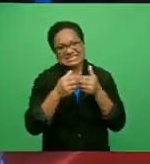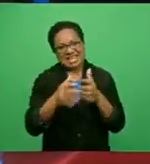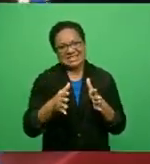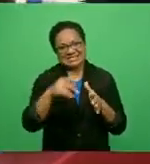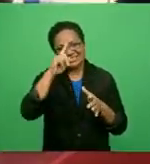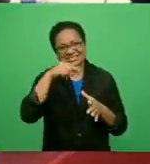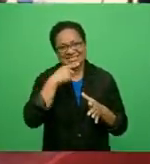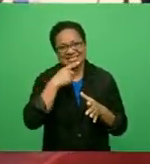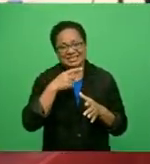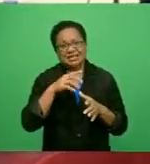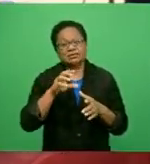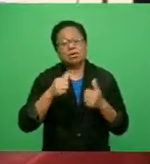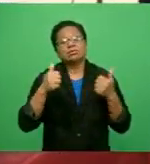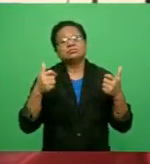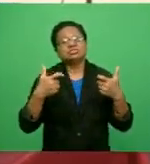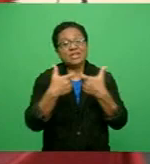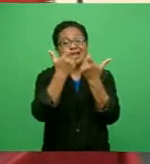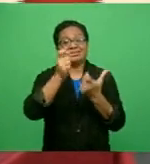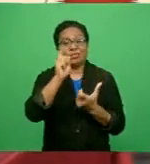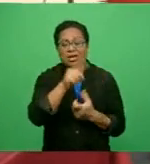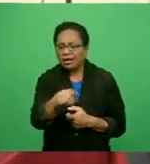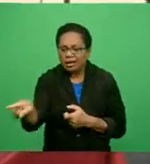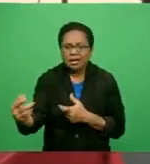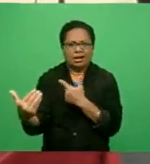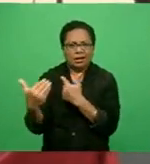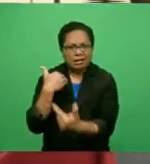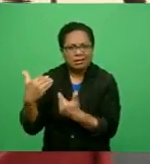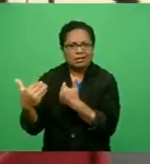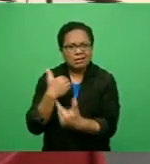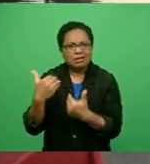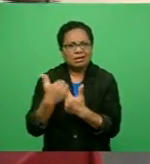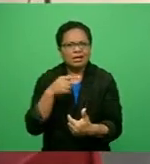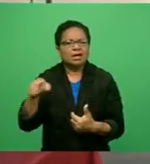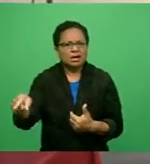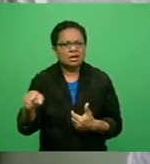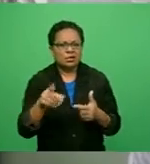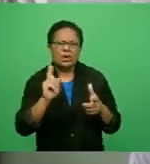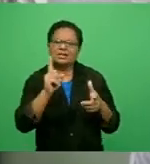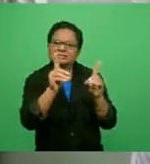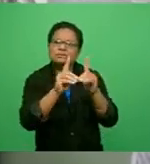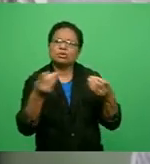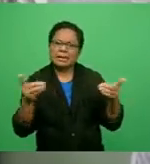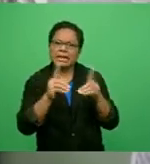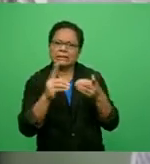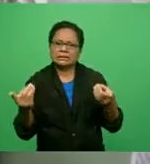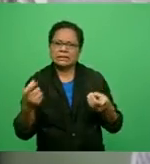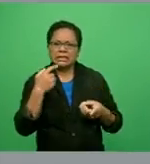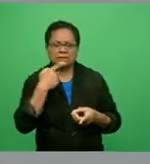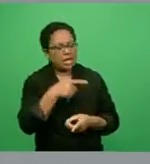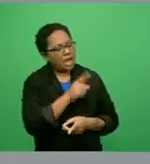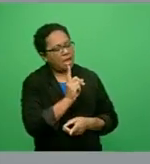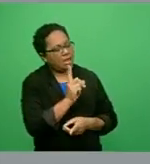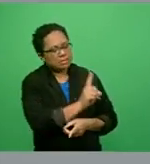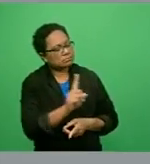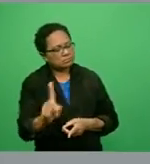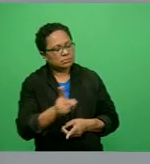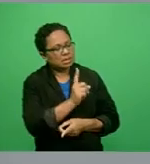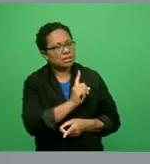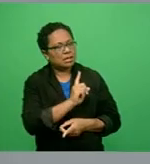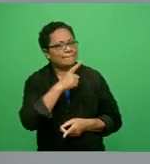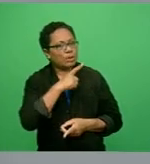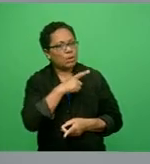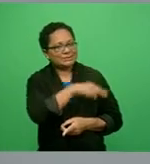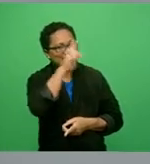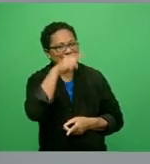challenges such as discrimination and criticism. I was not really coping with each other. I do a lot of counseling. I went